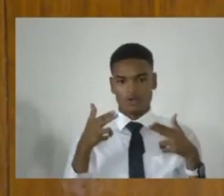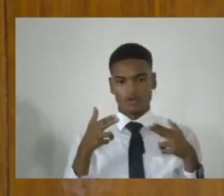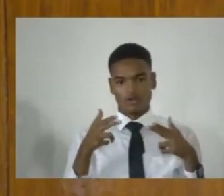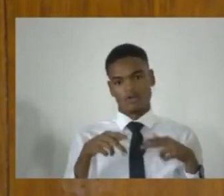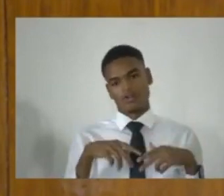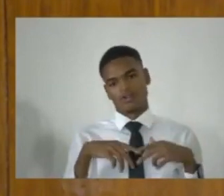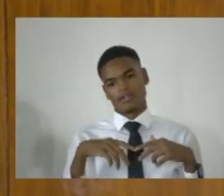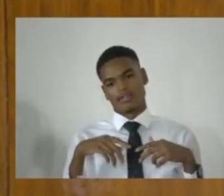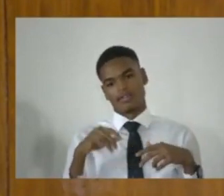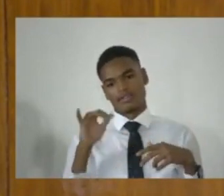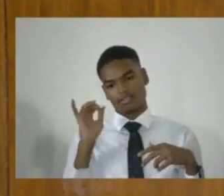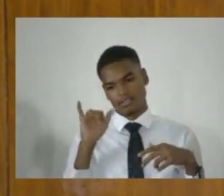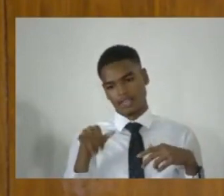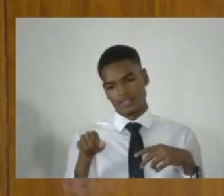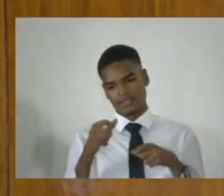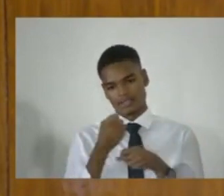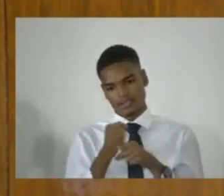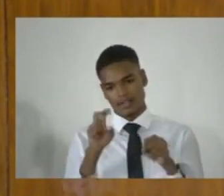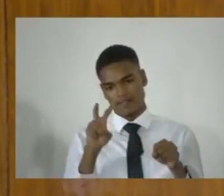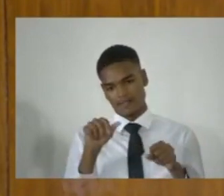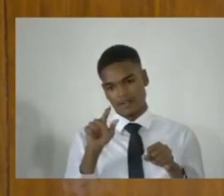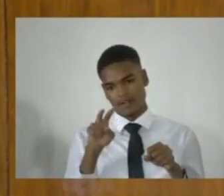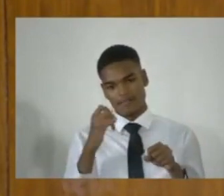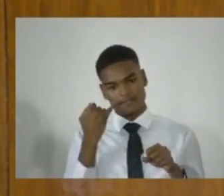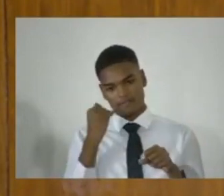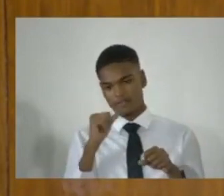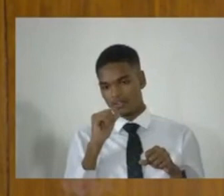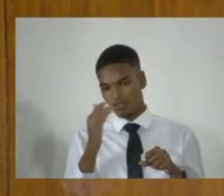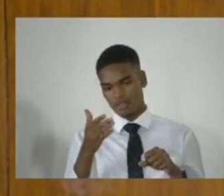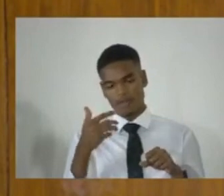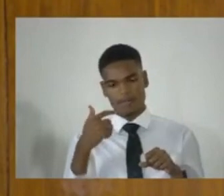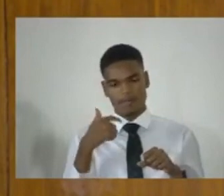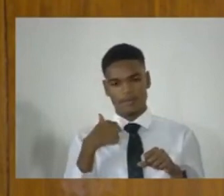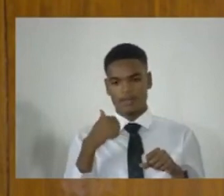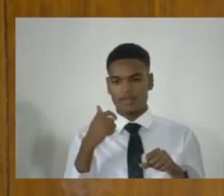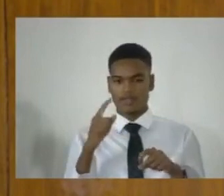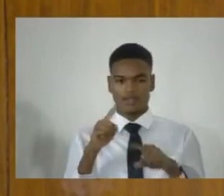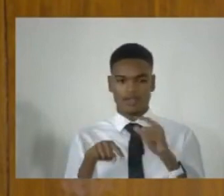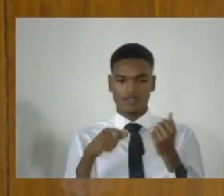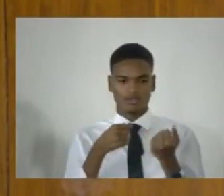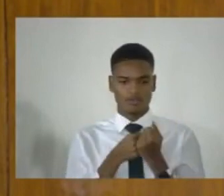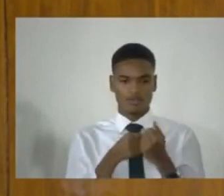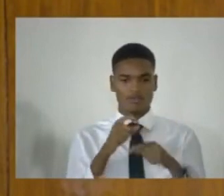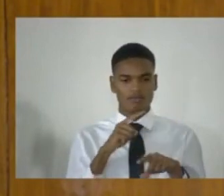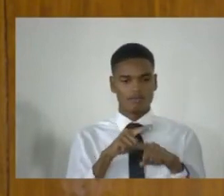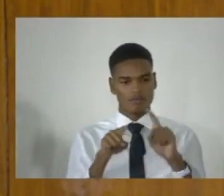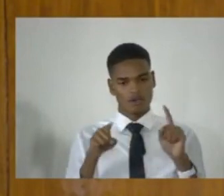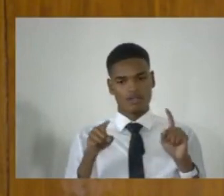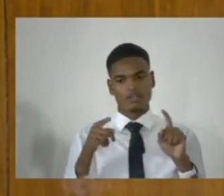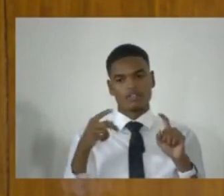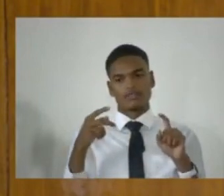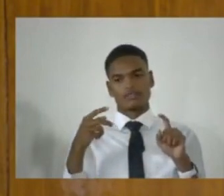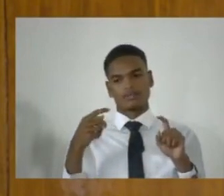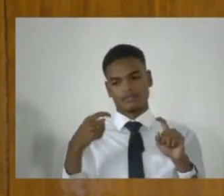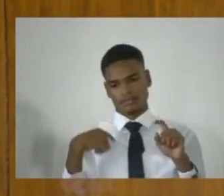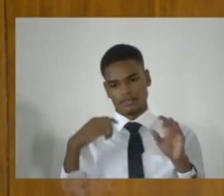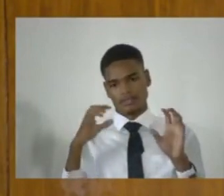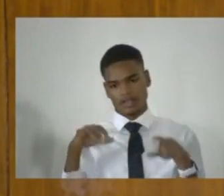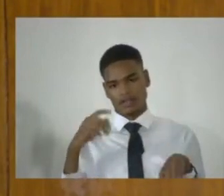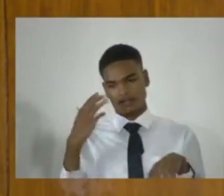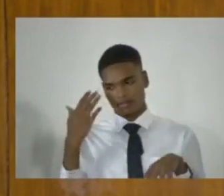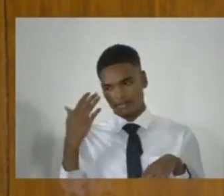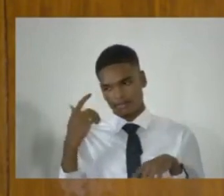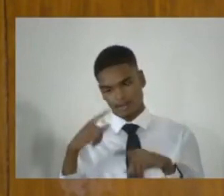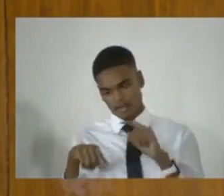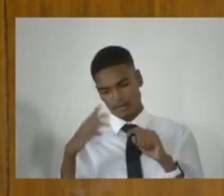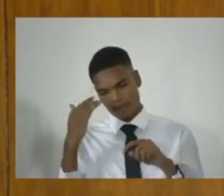if that safety valve isn't there, I wouldn't be able to support it, but I can because there is a safety valve. I just want to make sure the safety